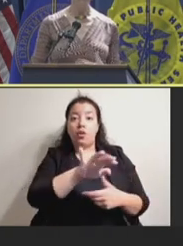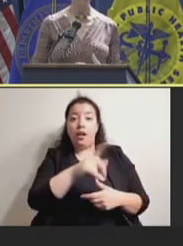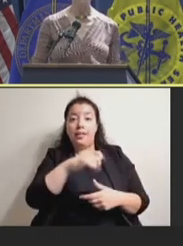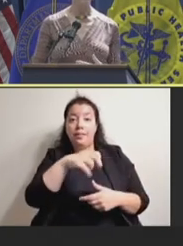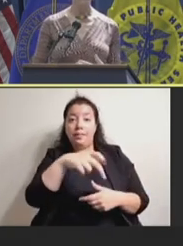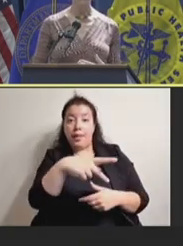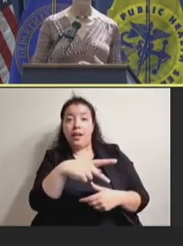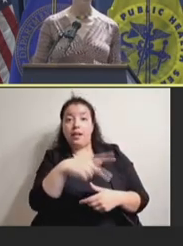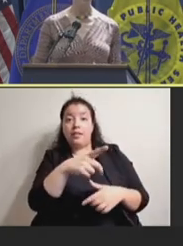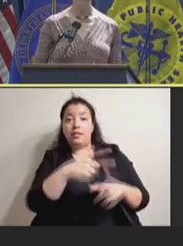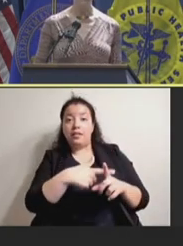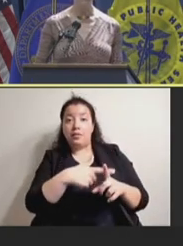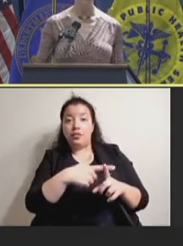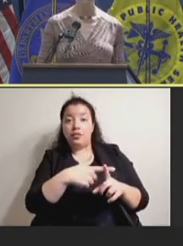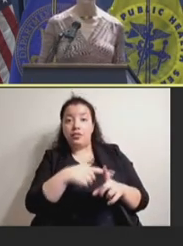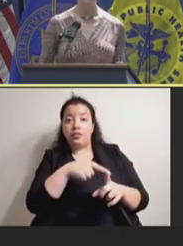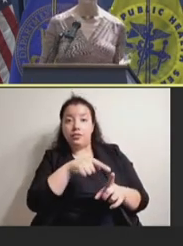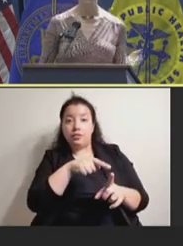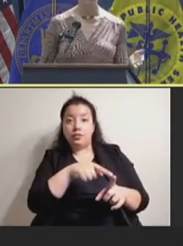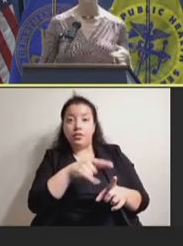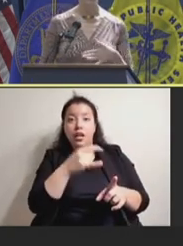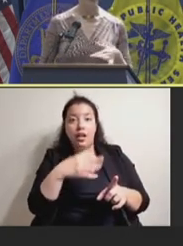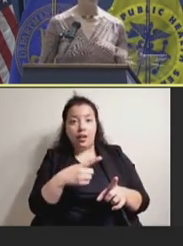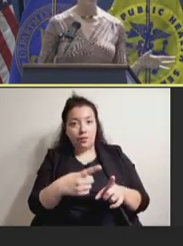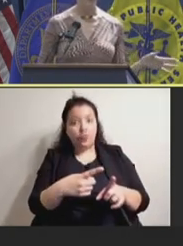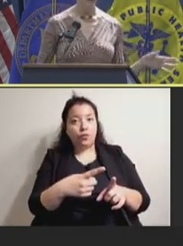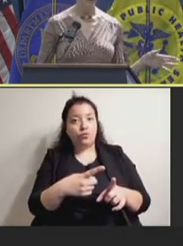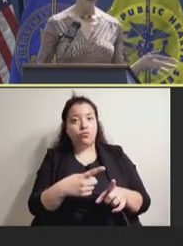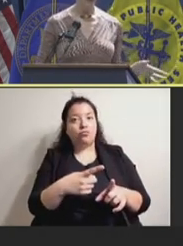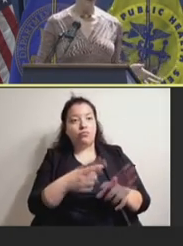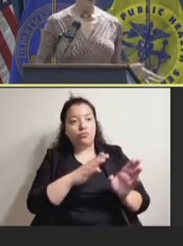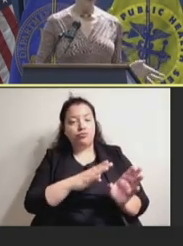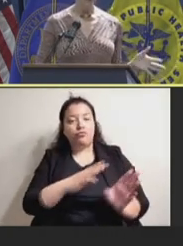whether or not you condition them, which is a procedure where you lay out